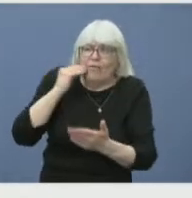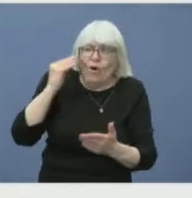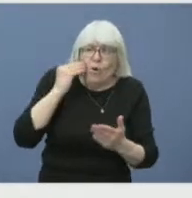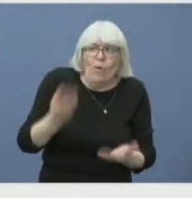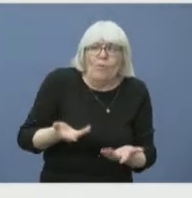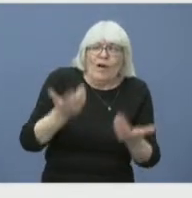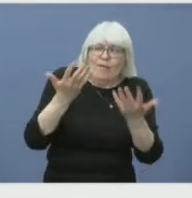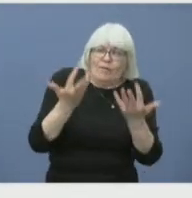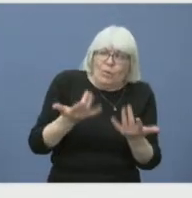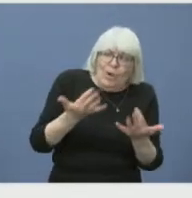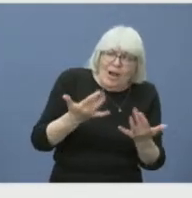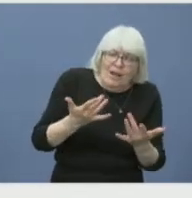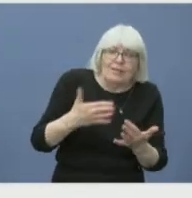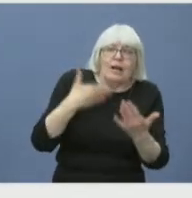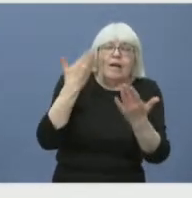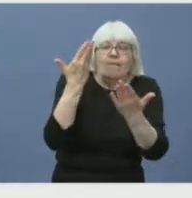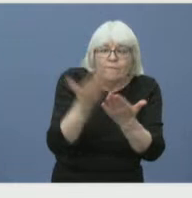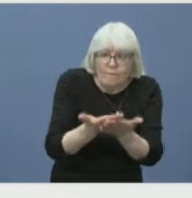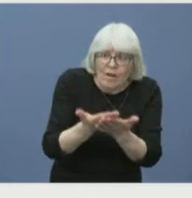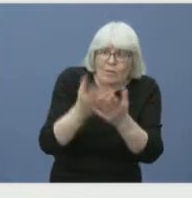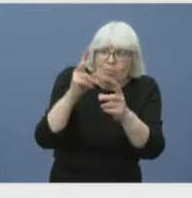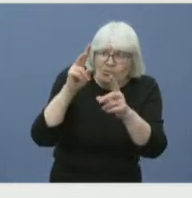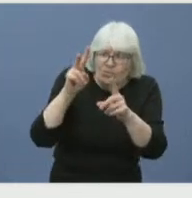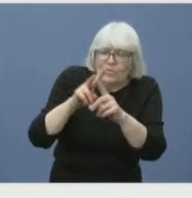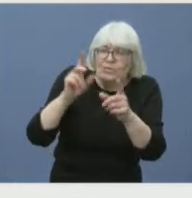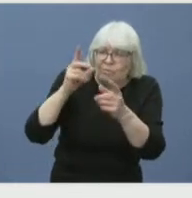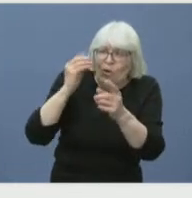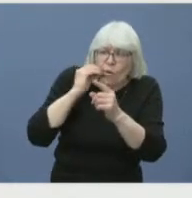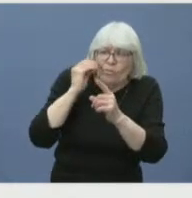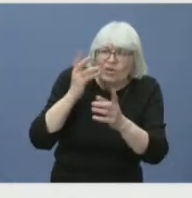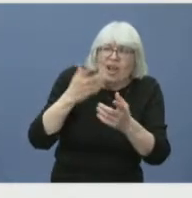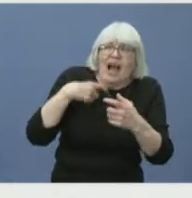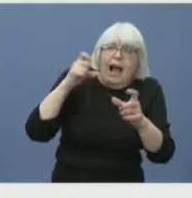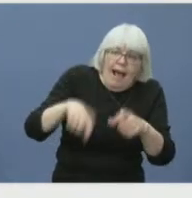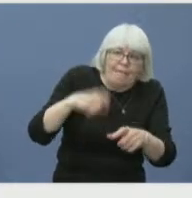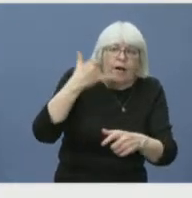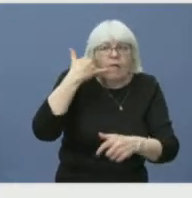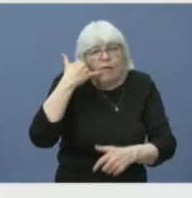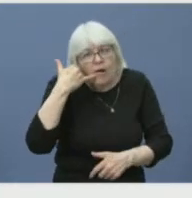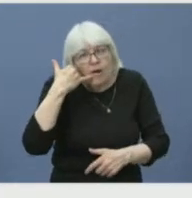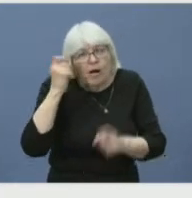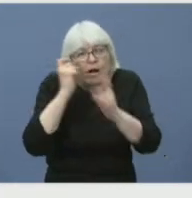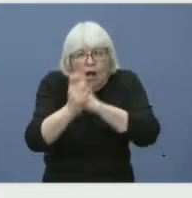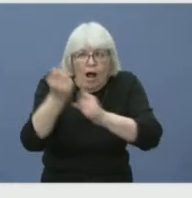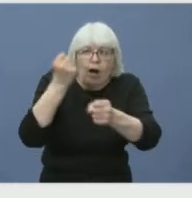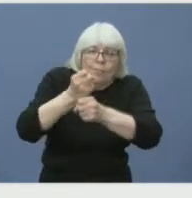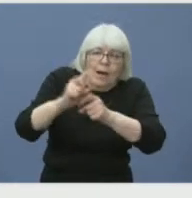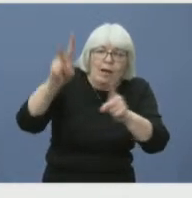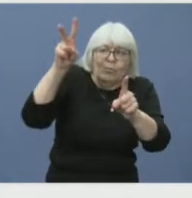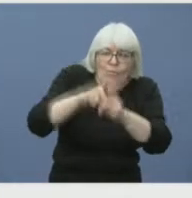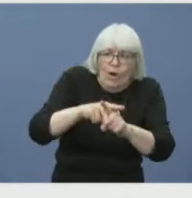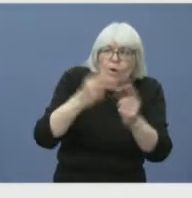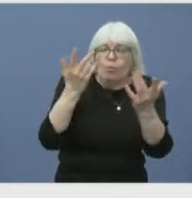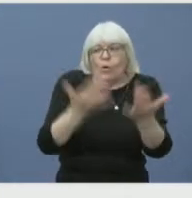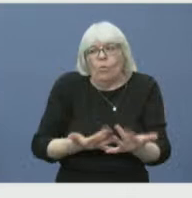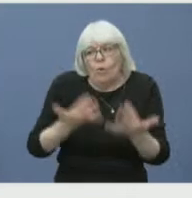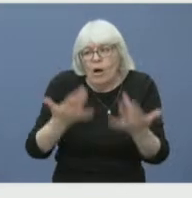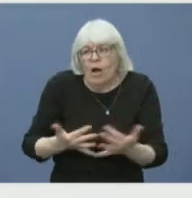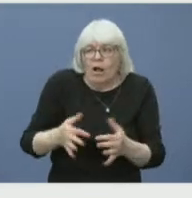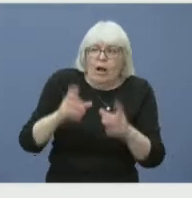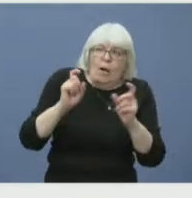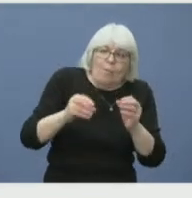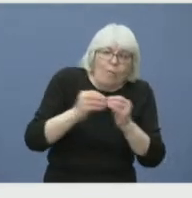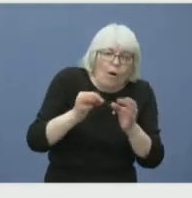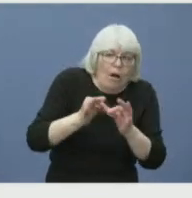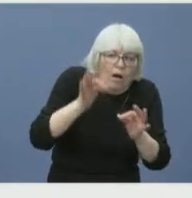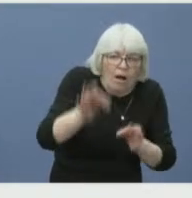phone and then an appointment. And then, so this just, they feel this is delaying their return home even further. So they're wondering why